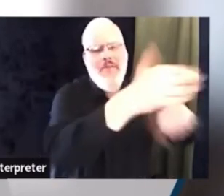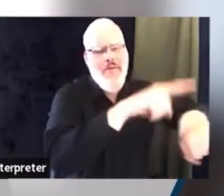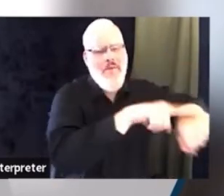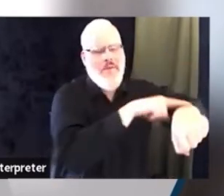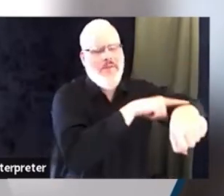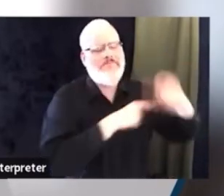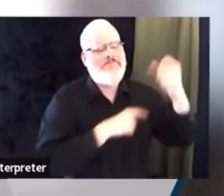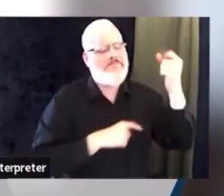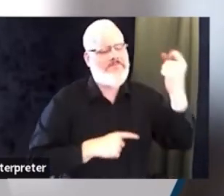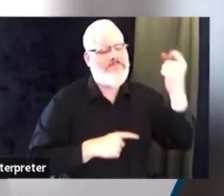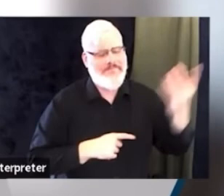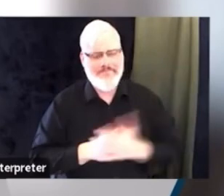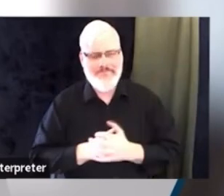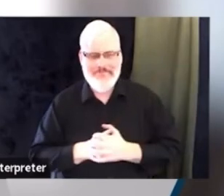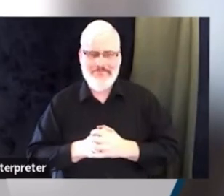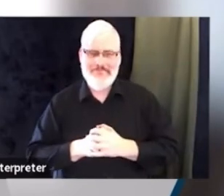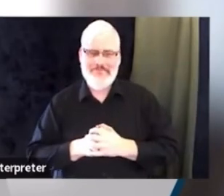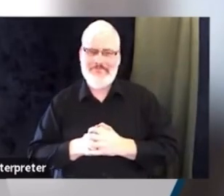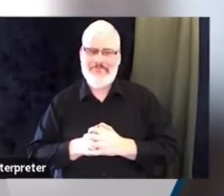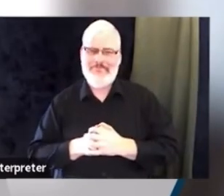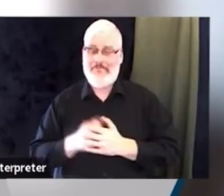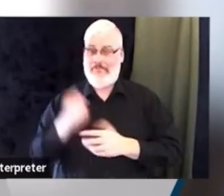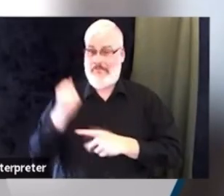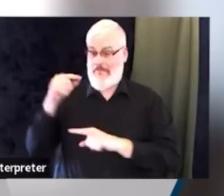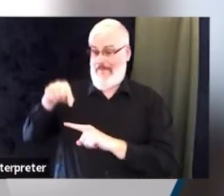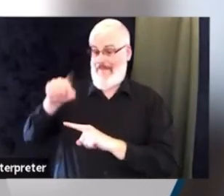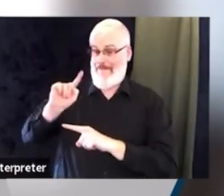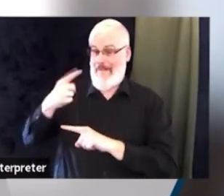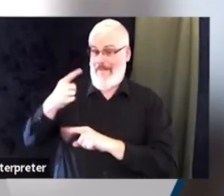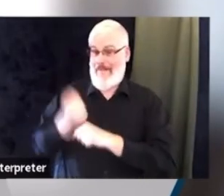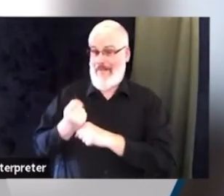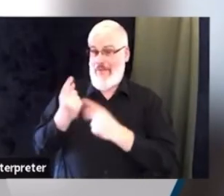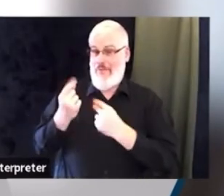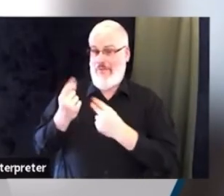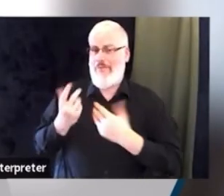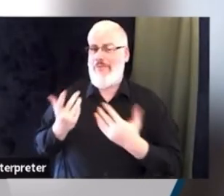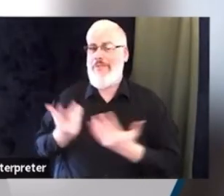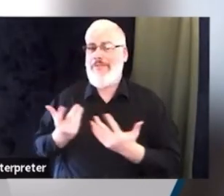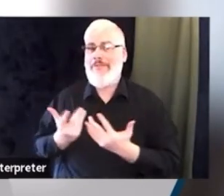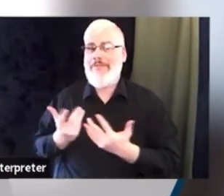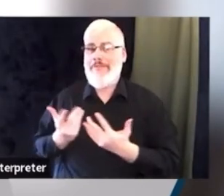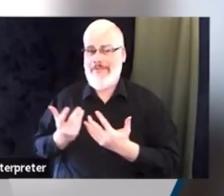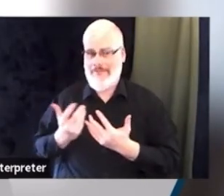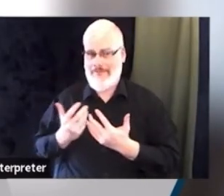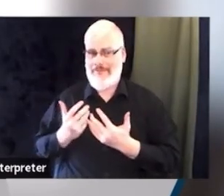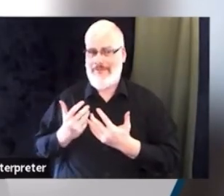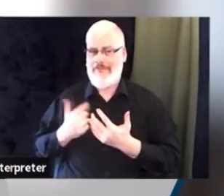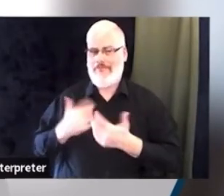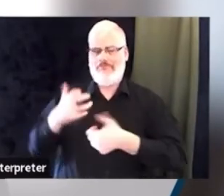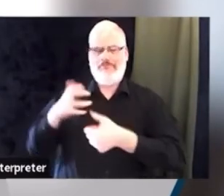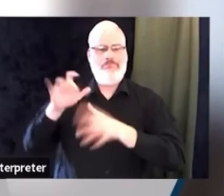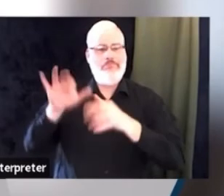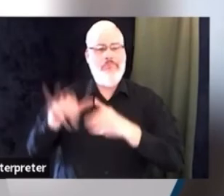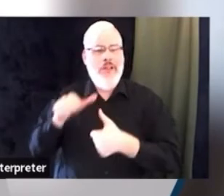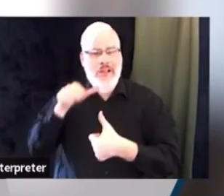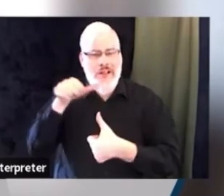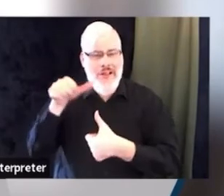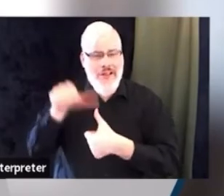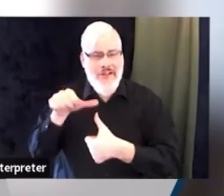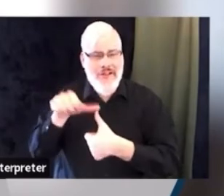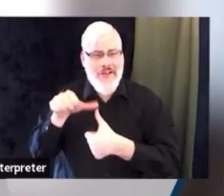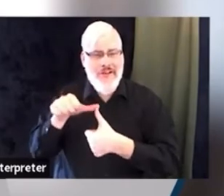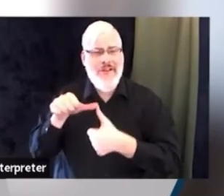together a letter and share it with every member of our agency. I think it's really important for everybody within our organization to